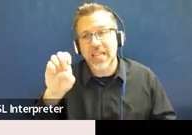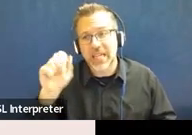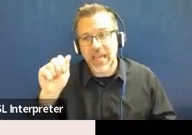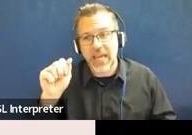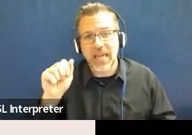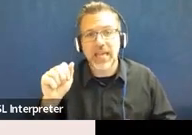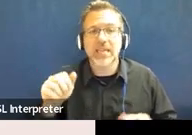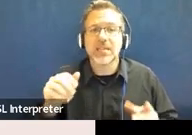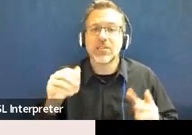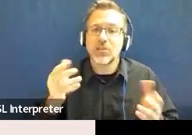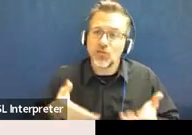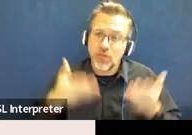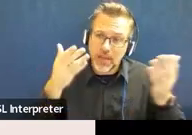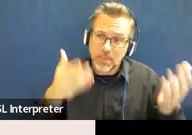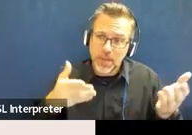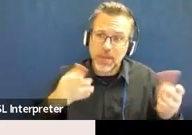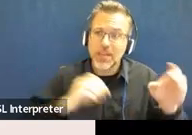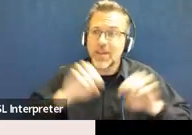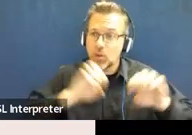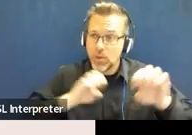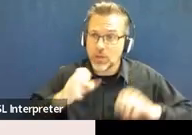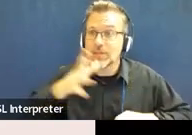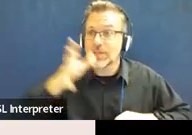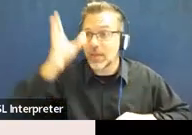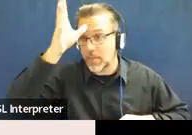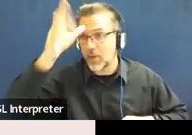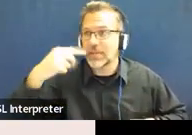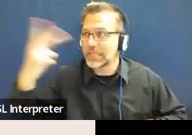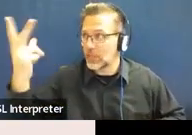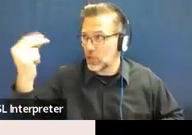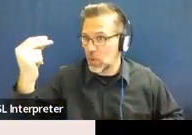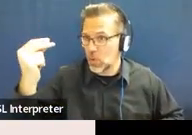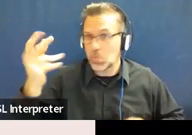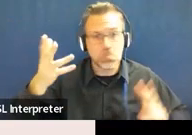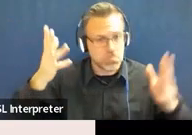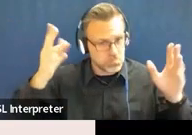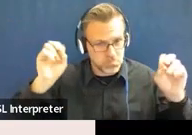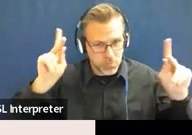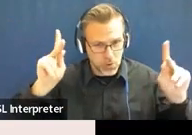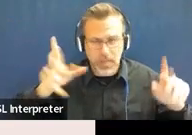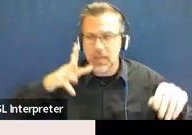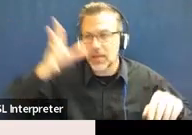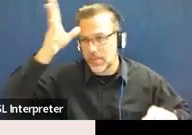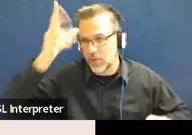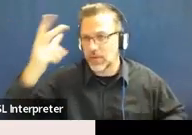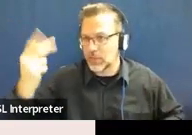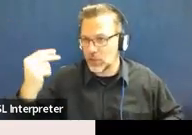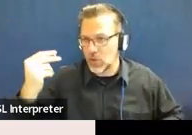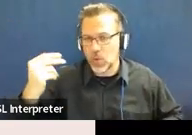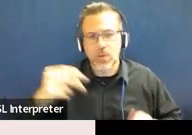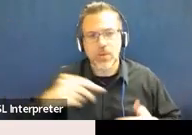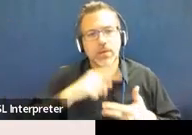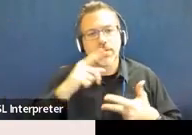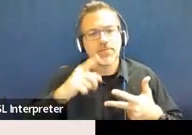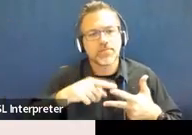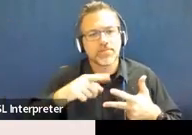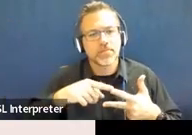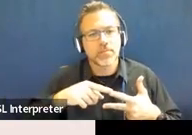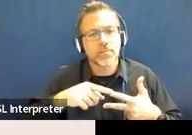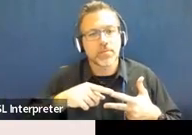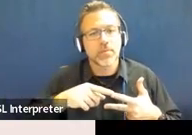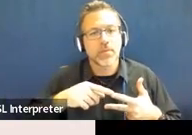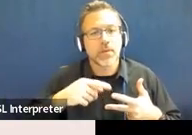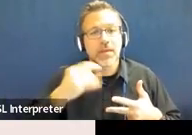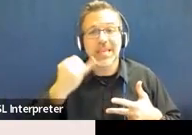evaluations and the parents said no. OK, they said no. So so that's an exception. If they the child was found